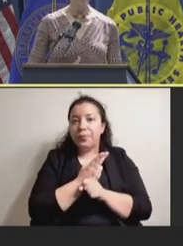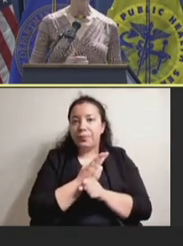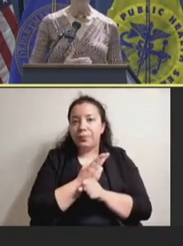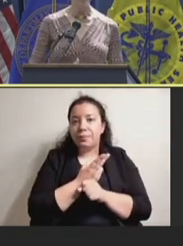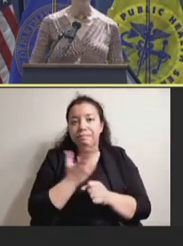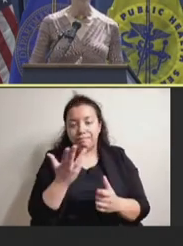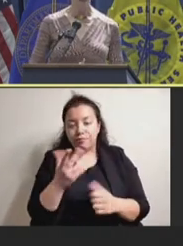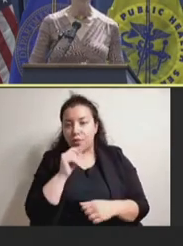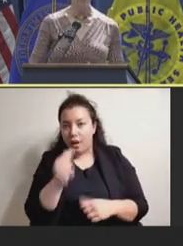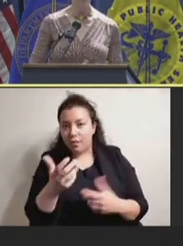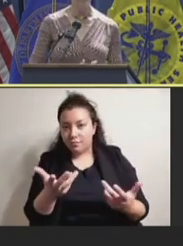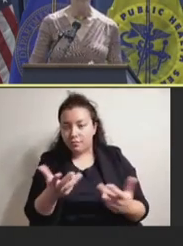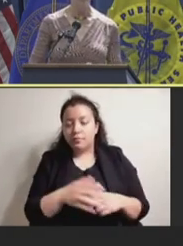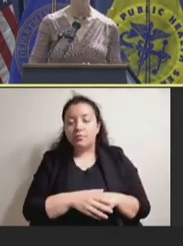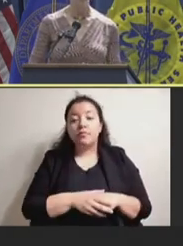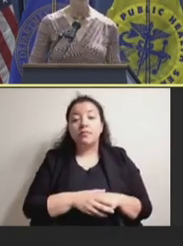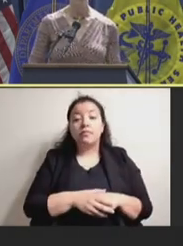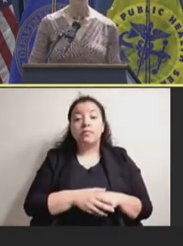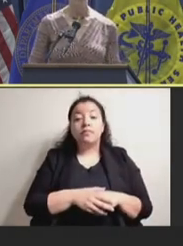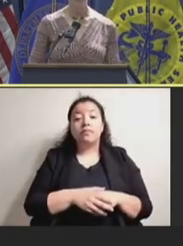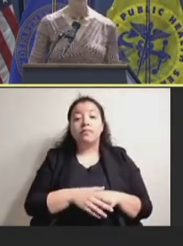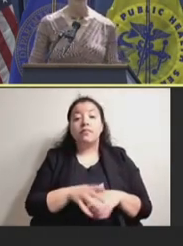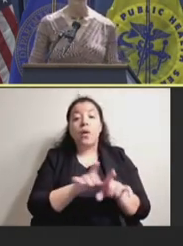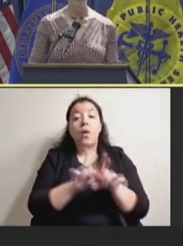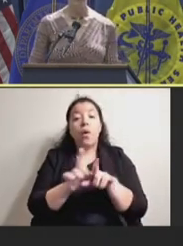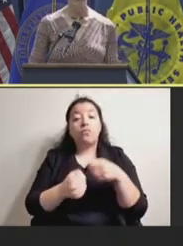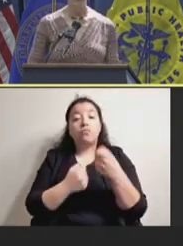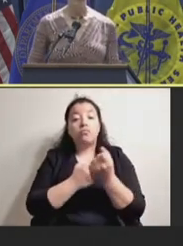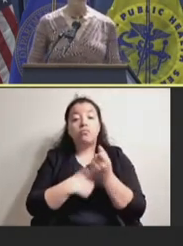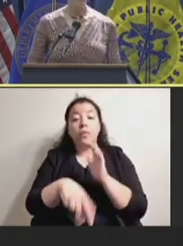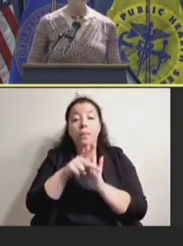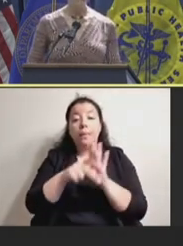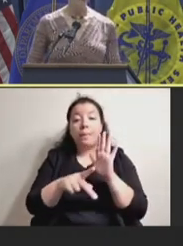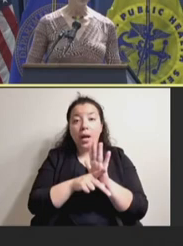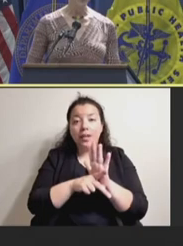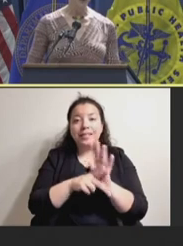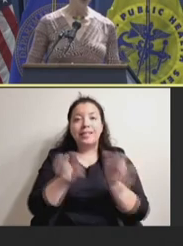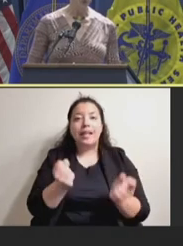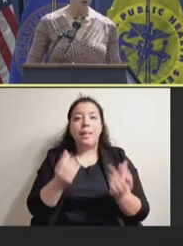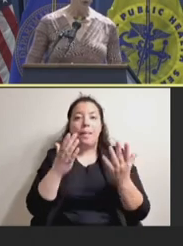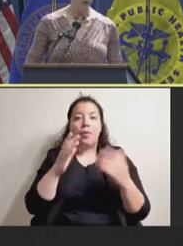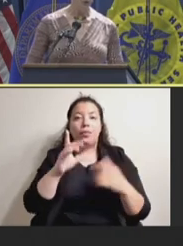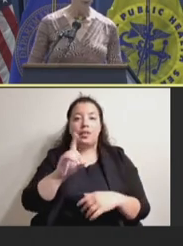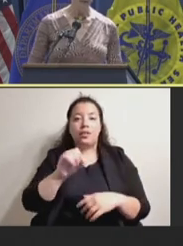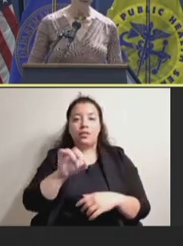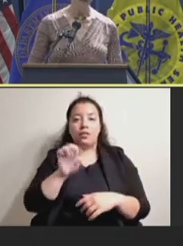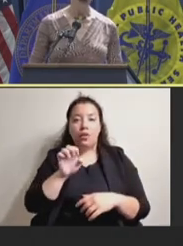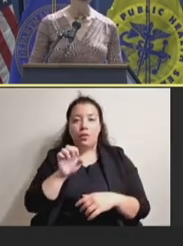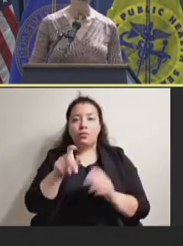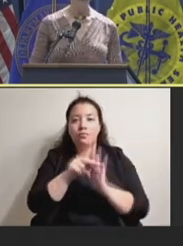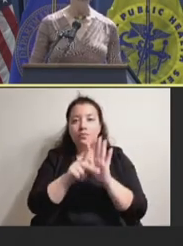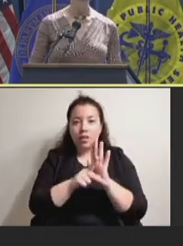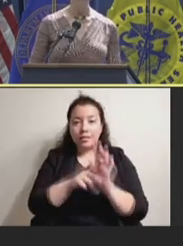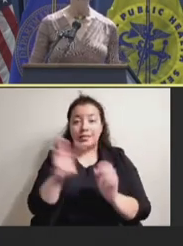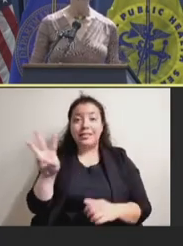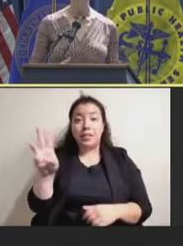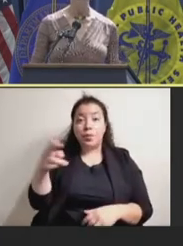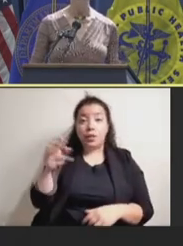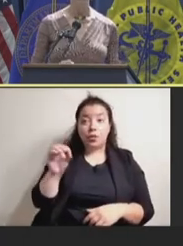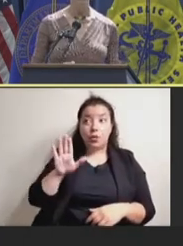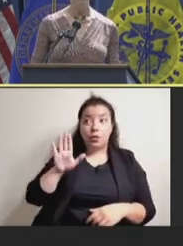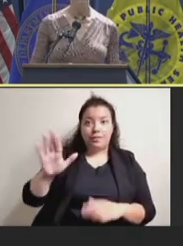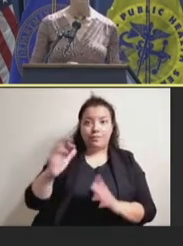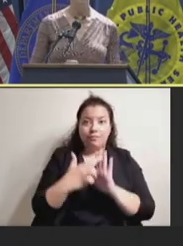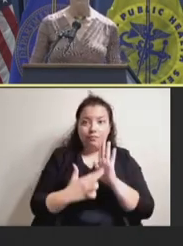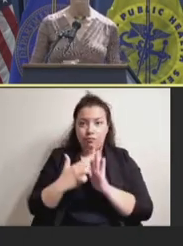It enables policies such as the multi-dose vial policy, which is a WHO protocol that allows the use